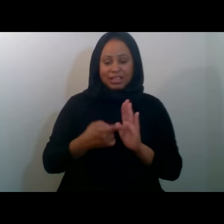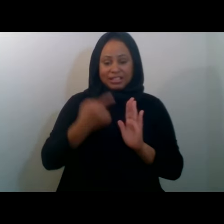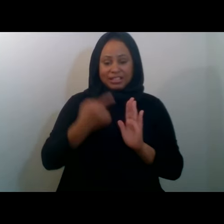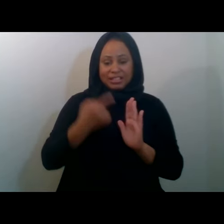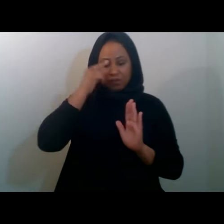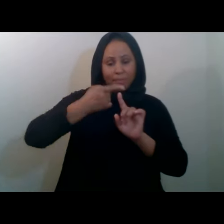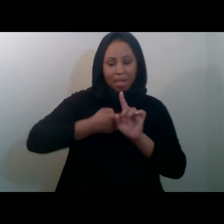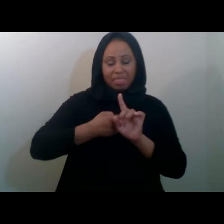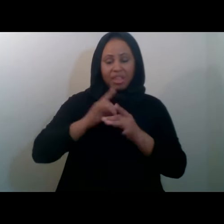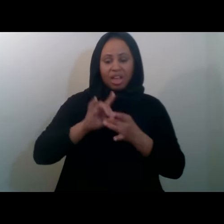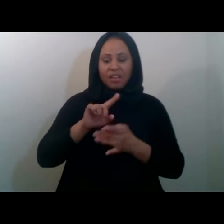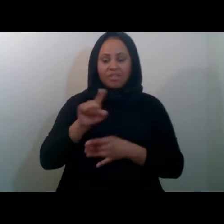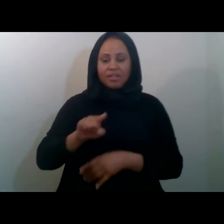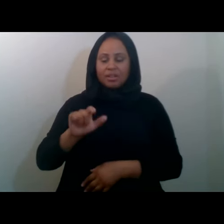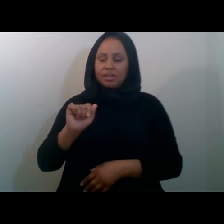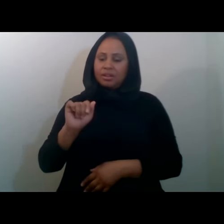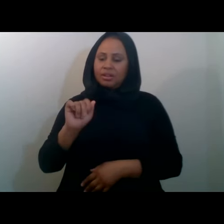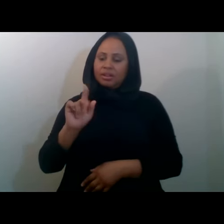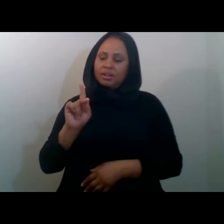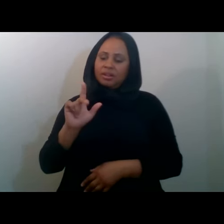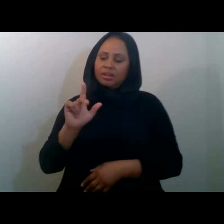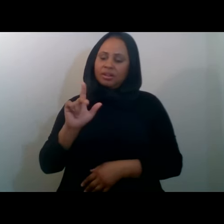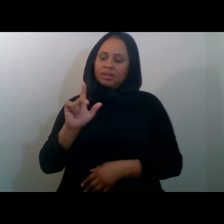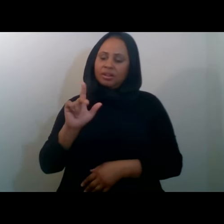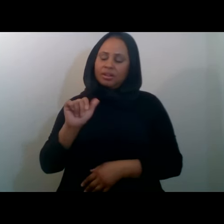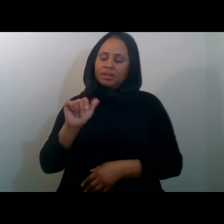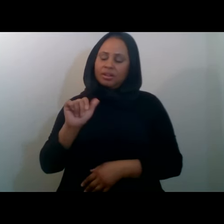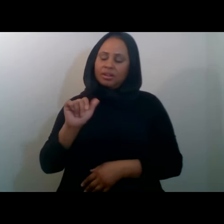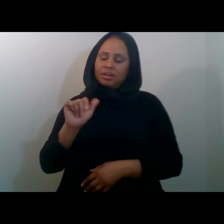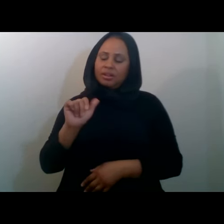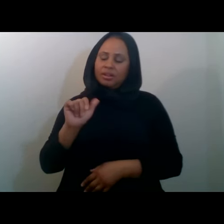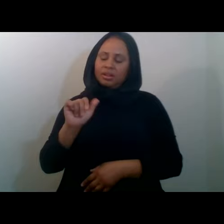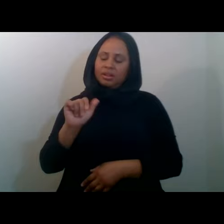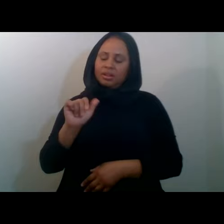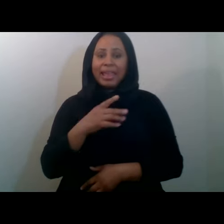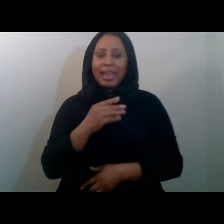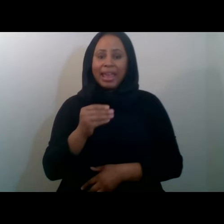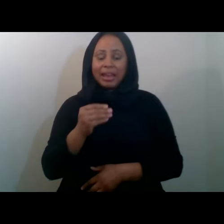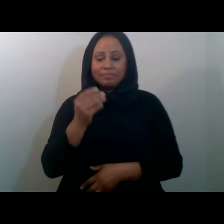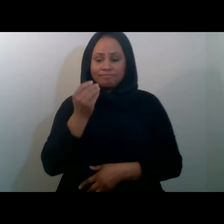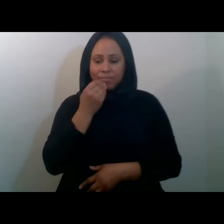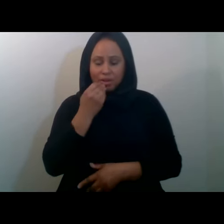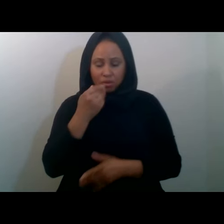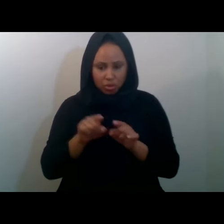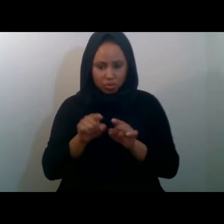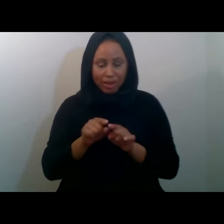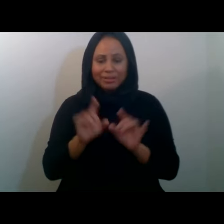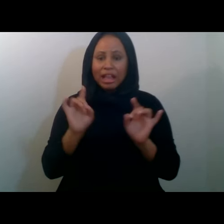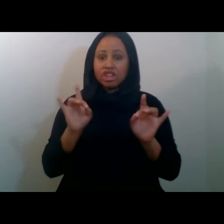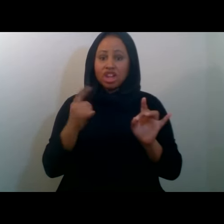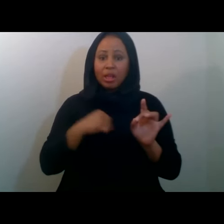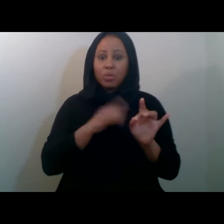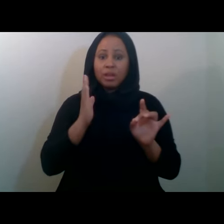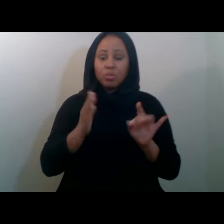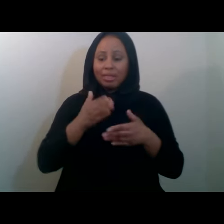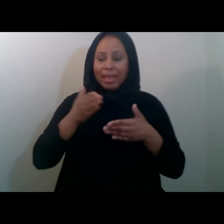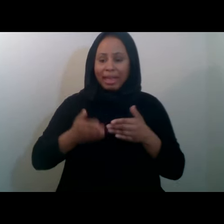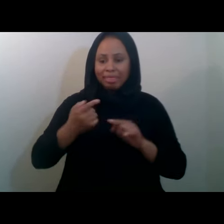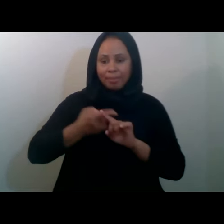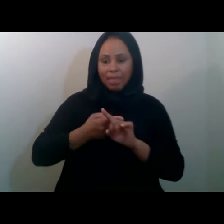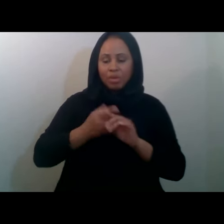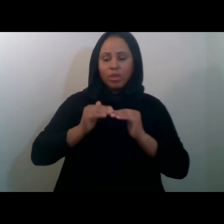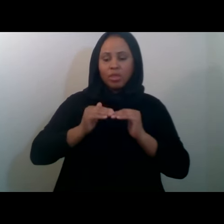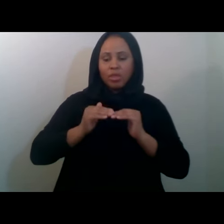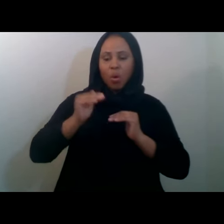as well as Fitrah. Now, inshallah, we'll be able to finish the month out with over $45